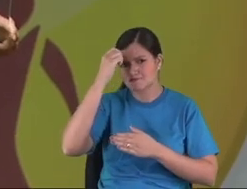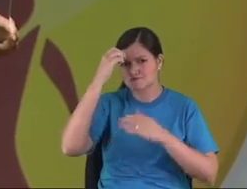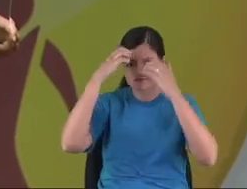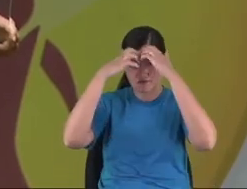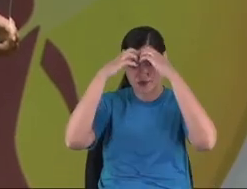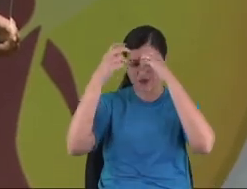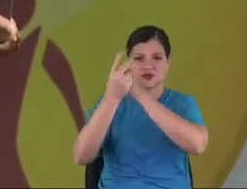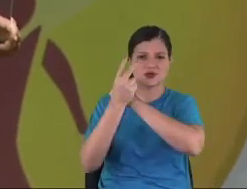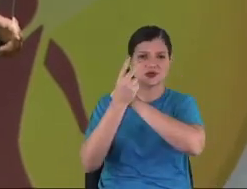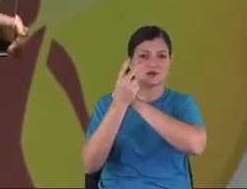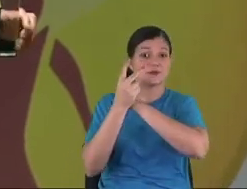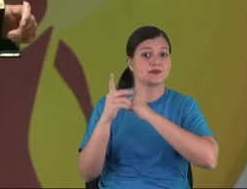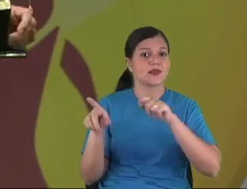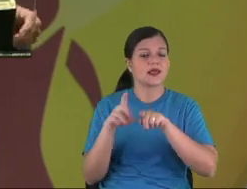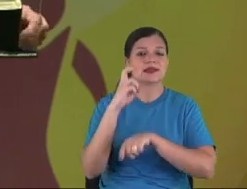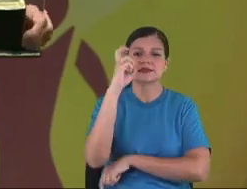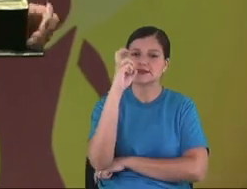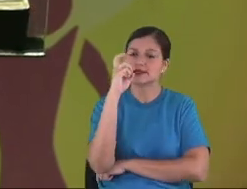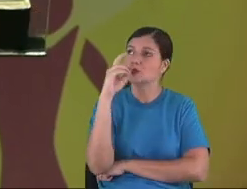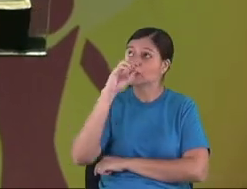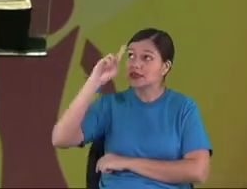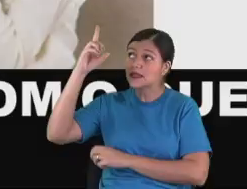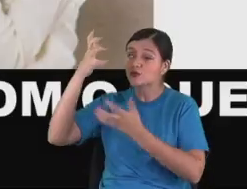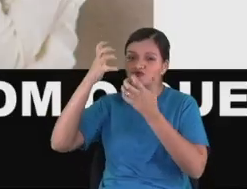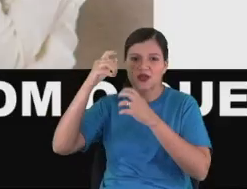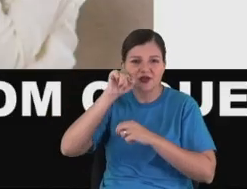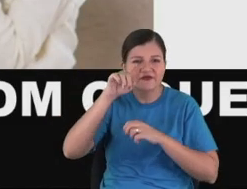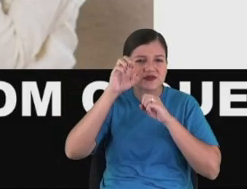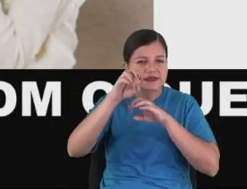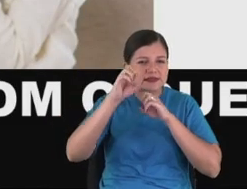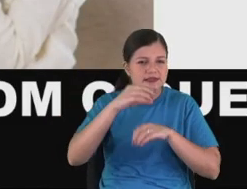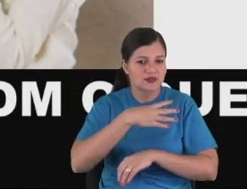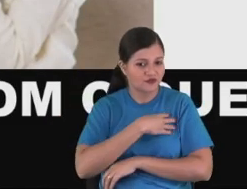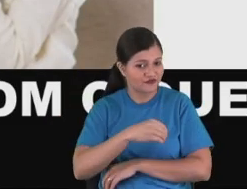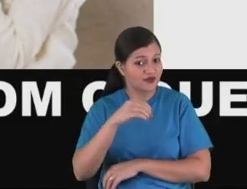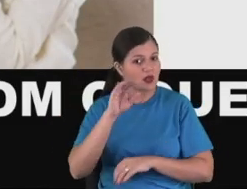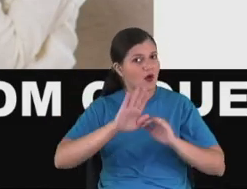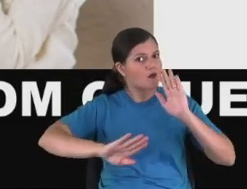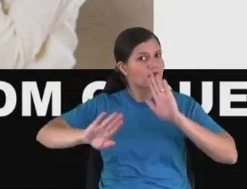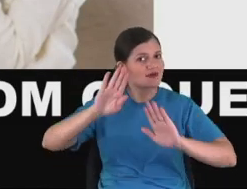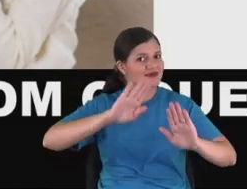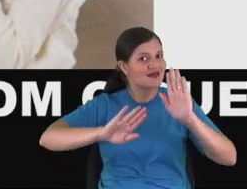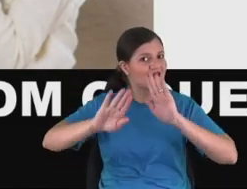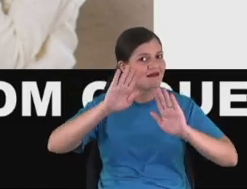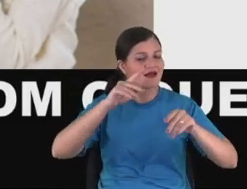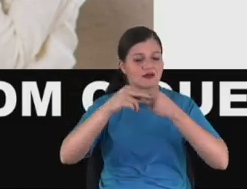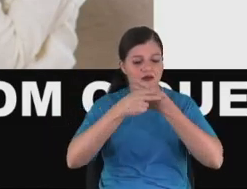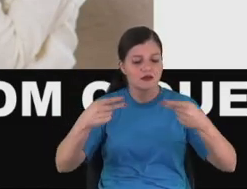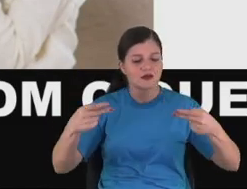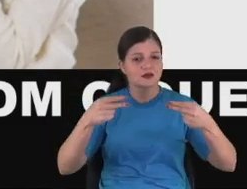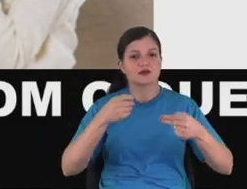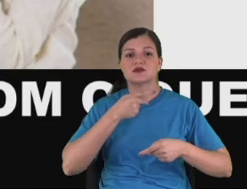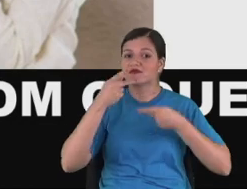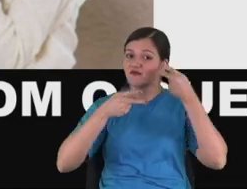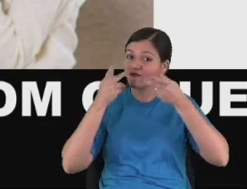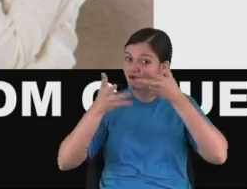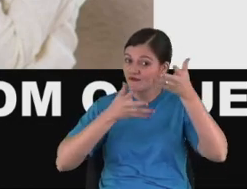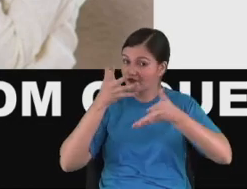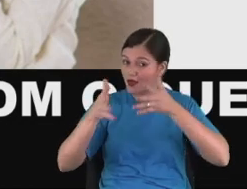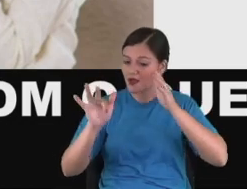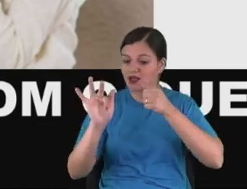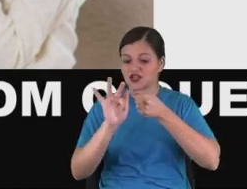Number five. God wants you to protect... To be careful while you talk. To be careful while you talk.